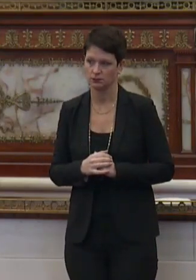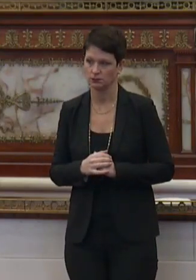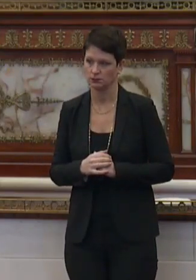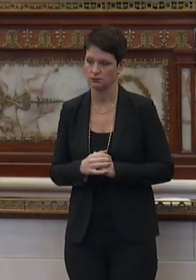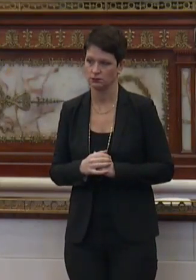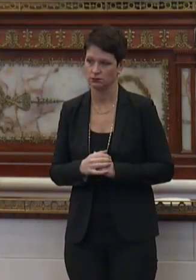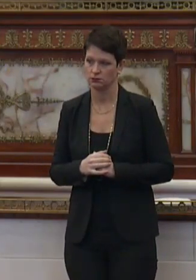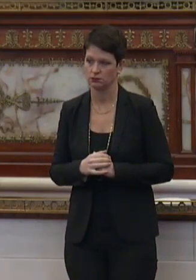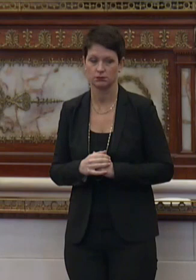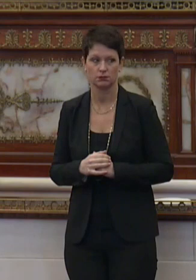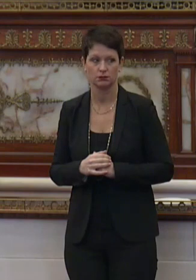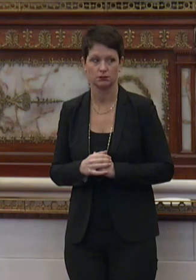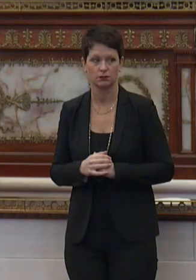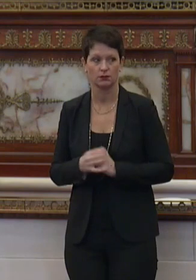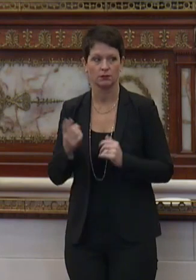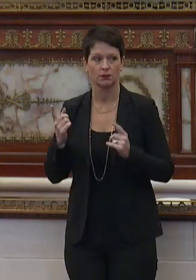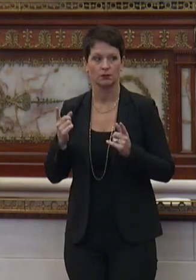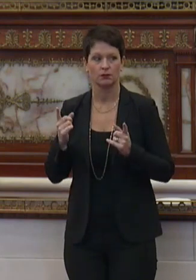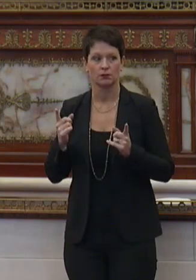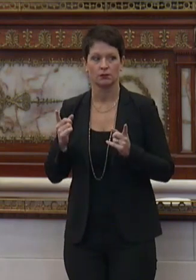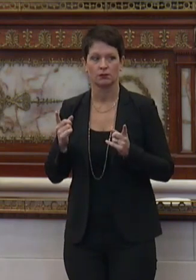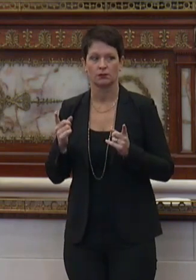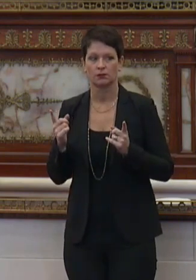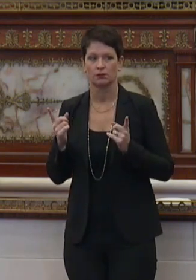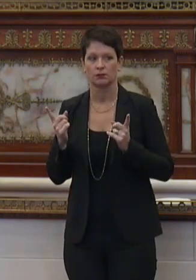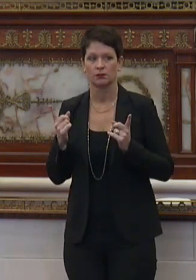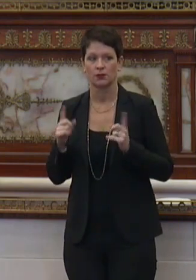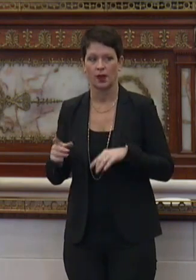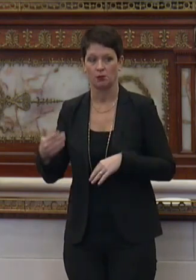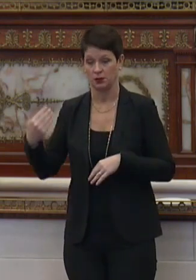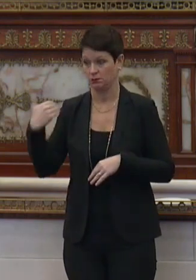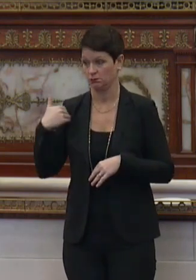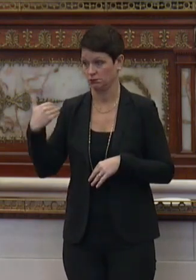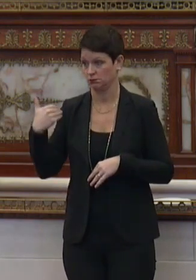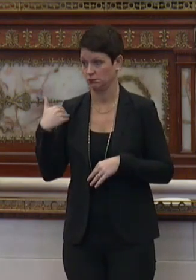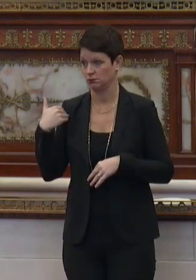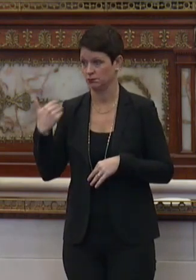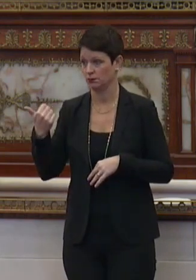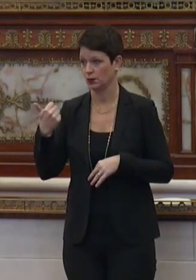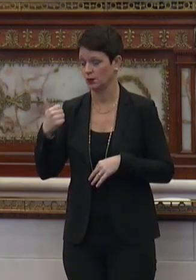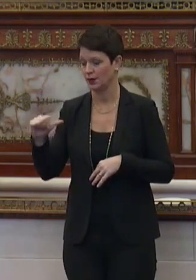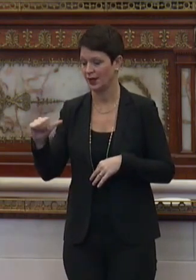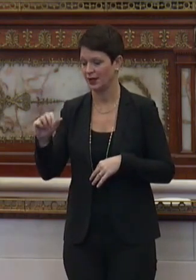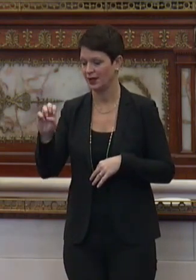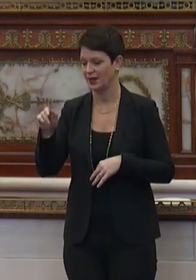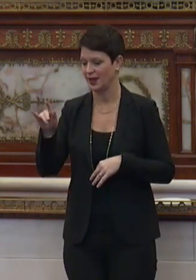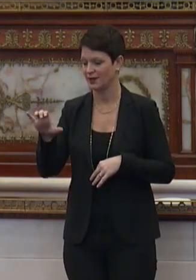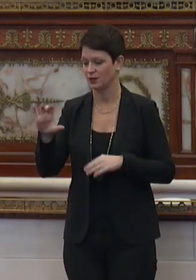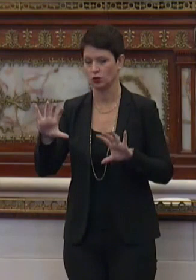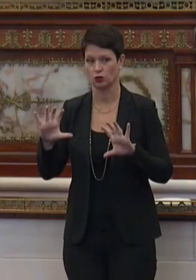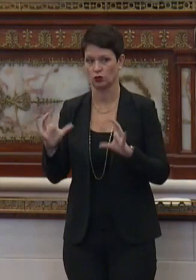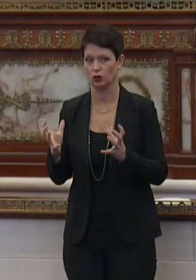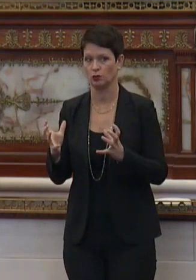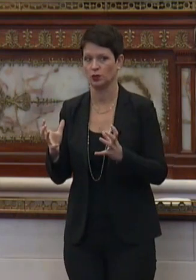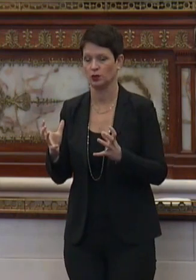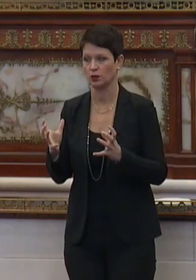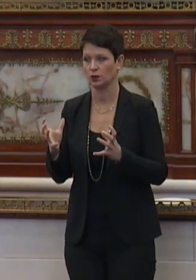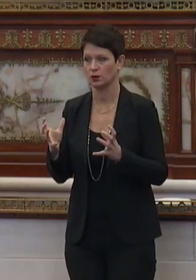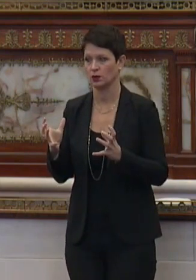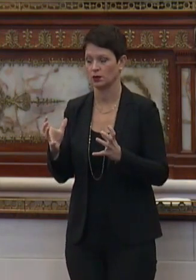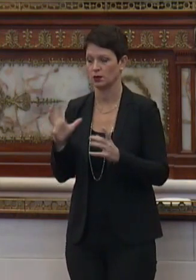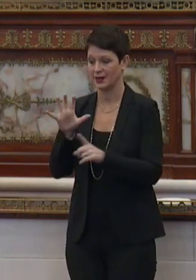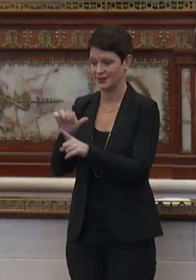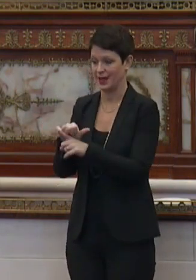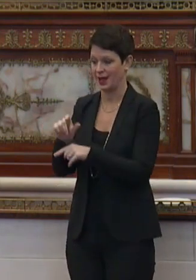In the past, when any ethnic group was attacked,